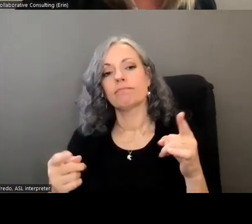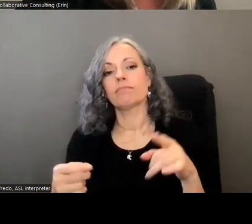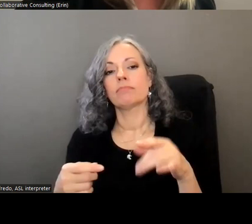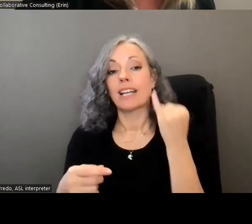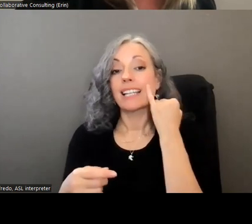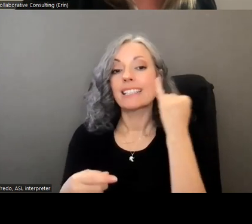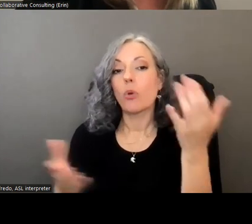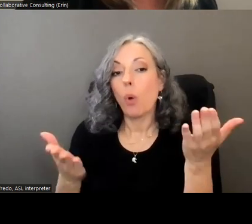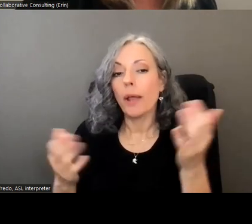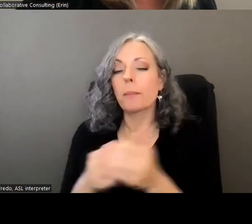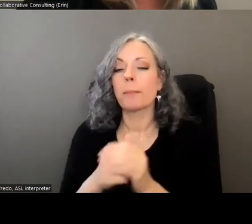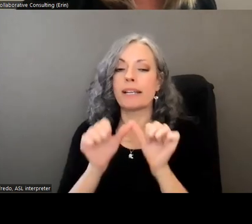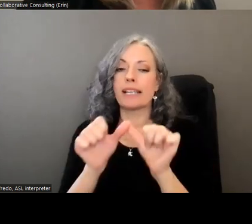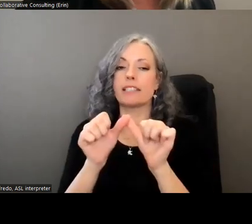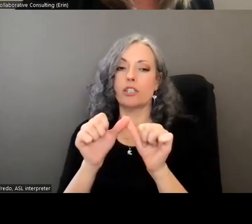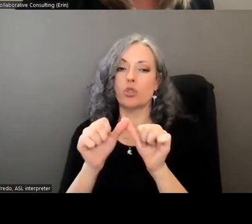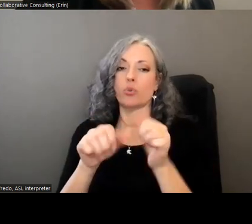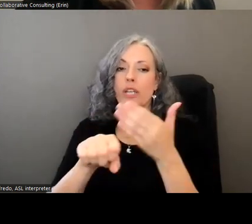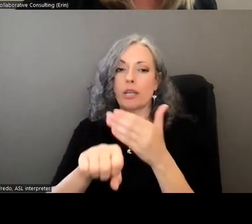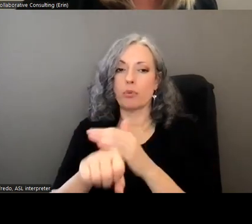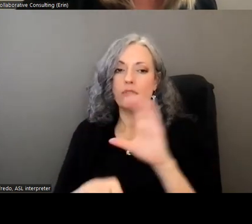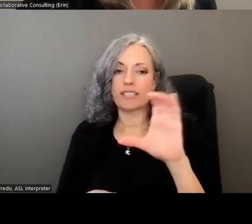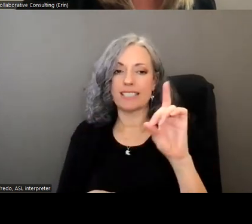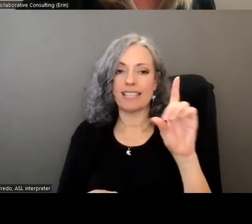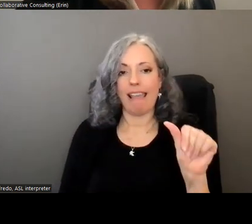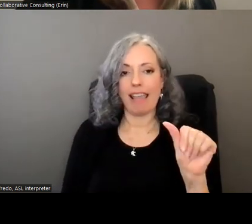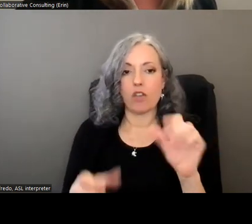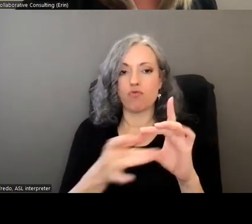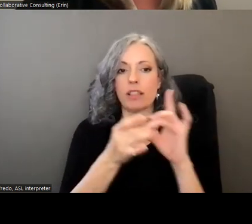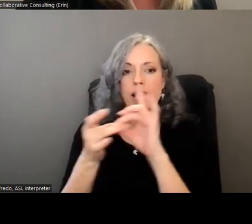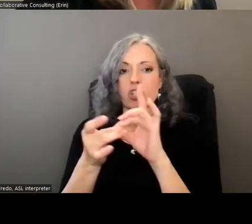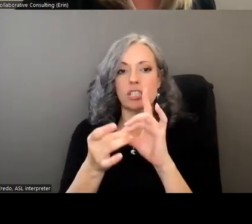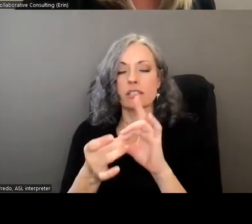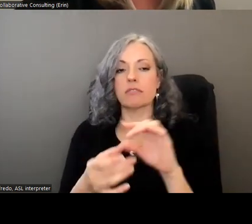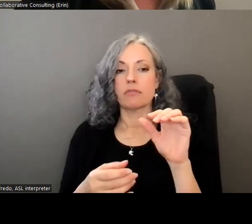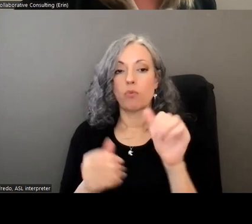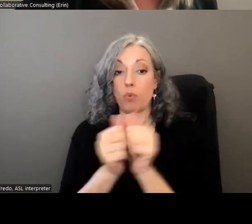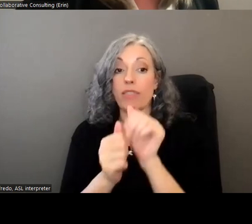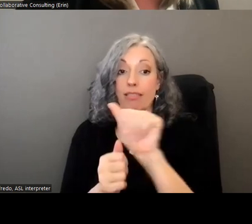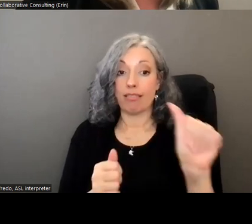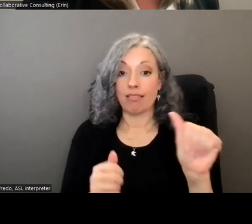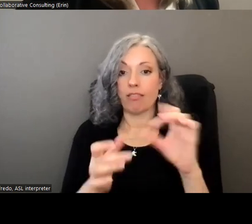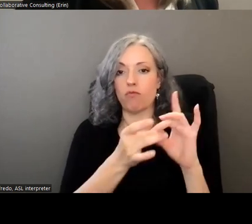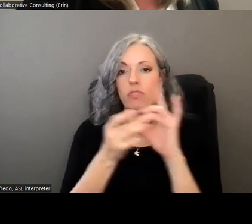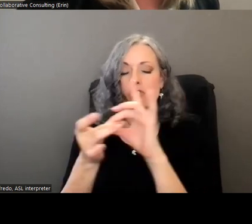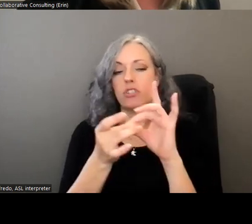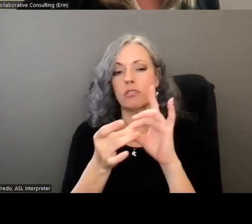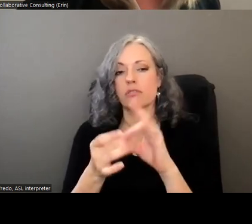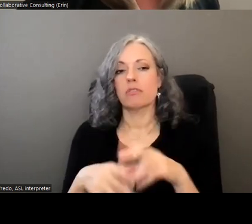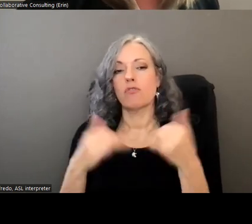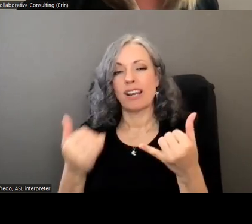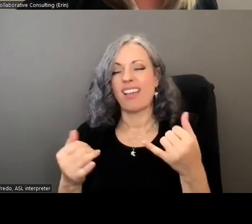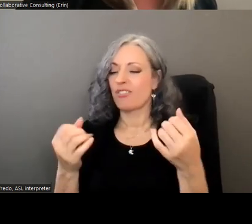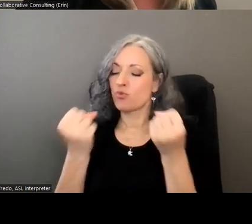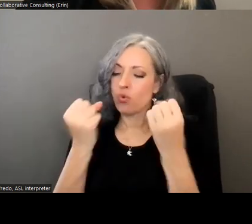idea here was to continue to improve the cda and triple a relations again as i mentioned in the current state um there's a lot of uh positivity